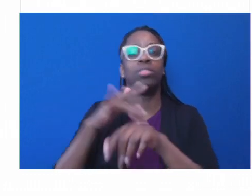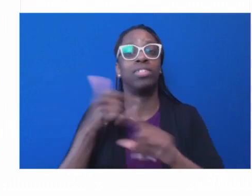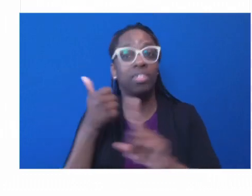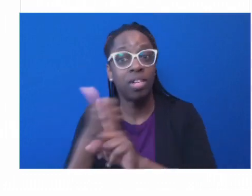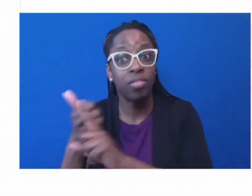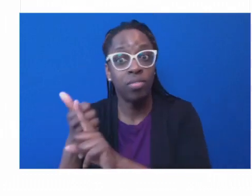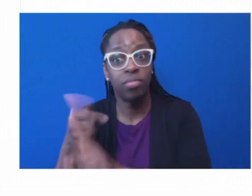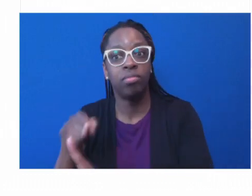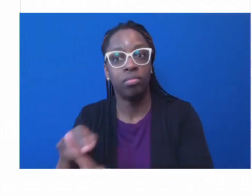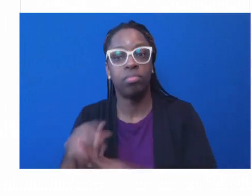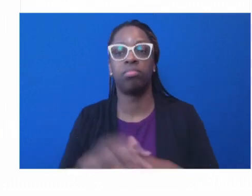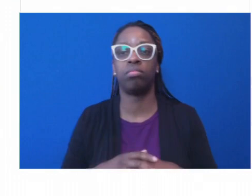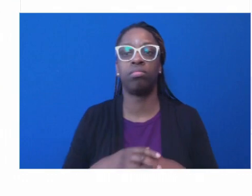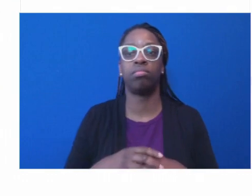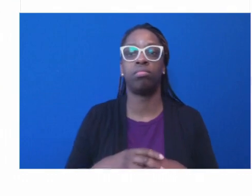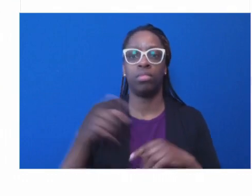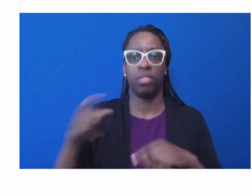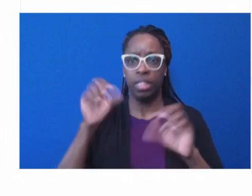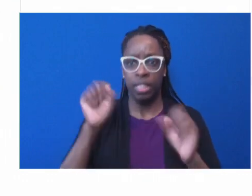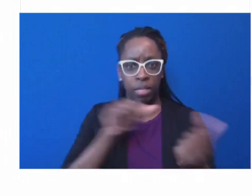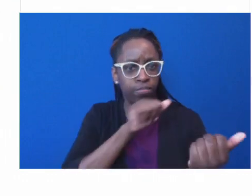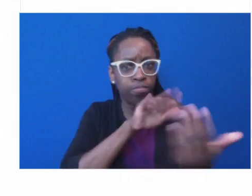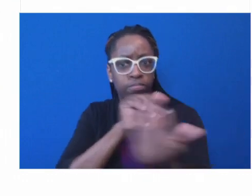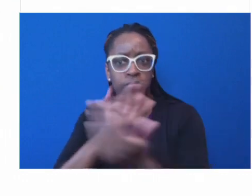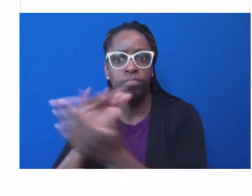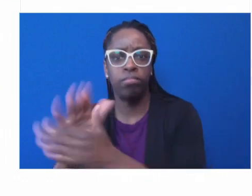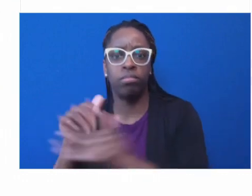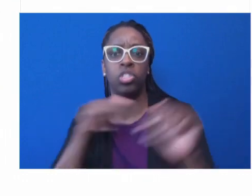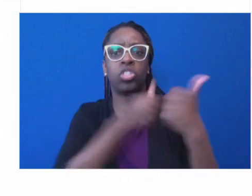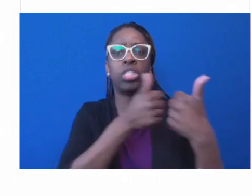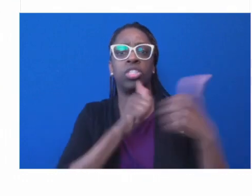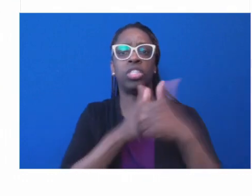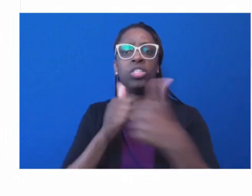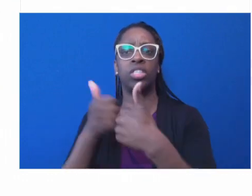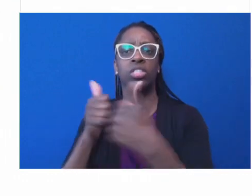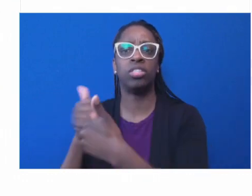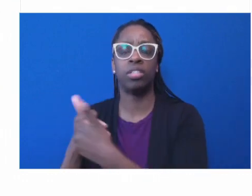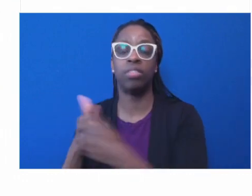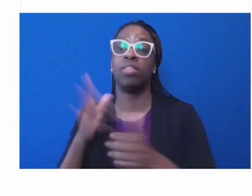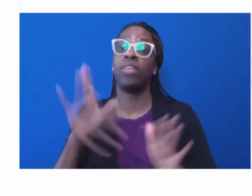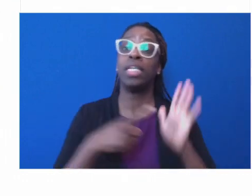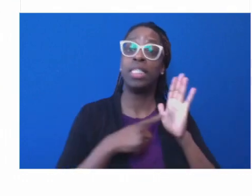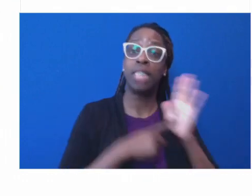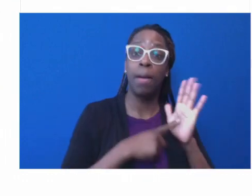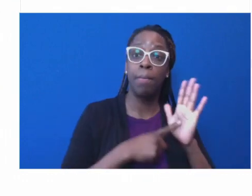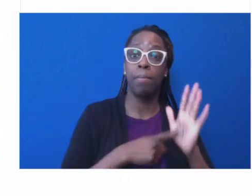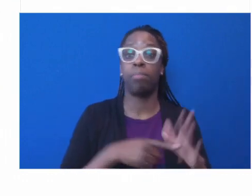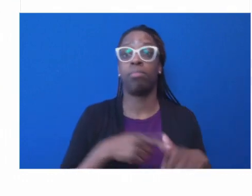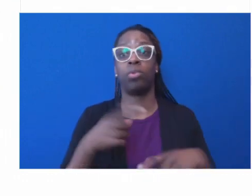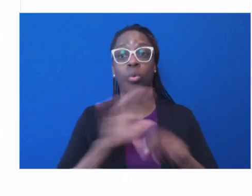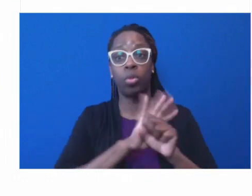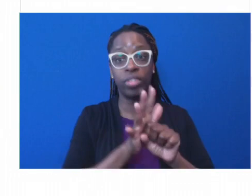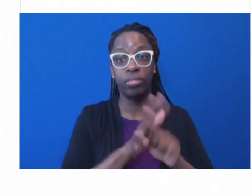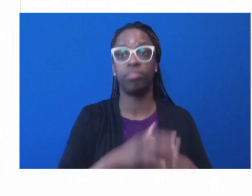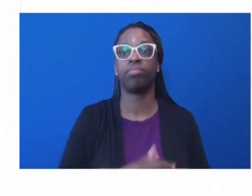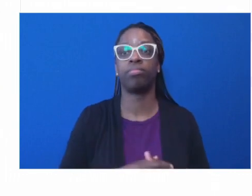COVID. I think, Anita, the challenge here is to make sure that they're not